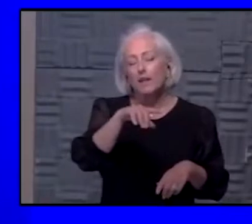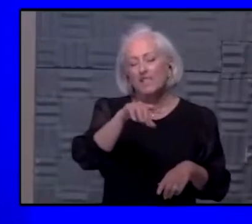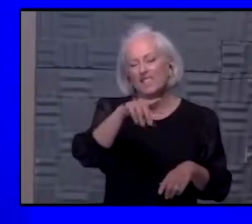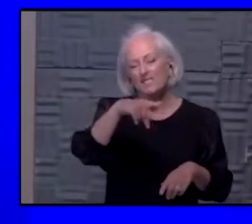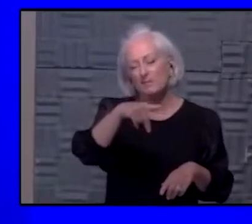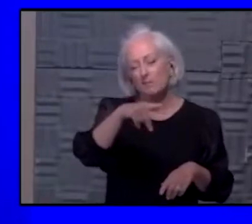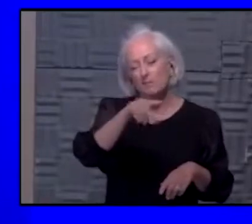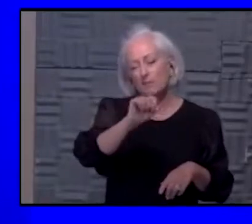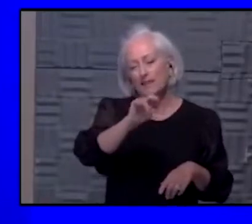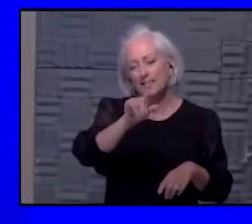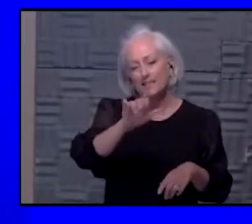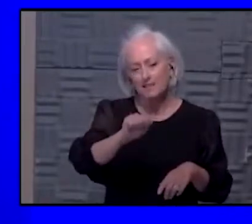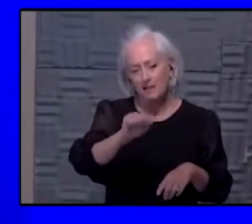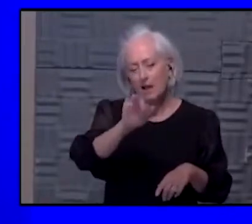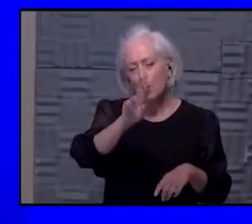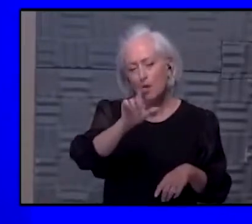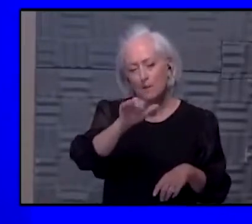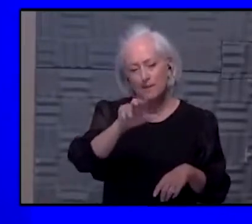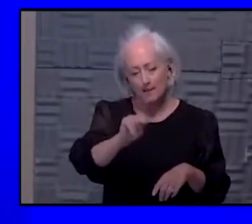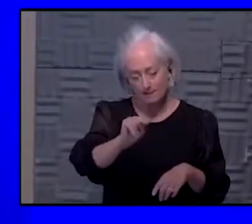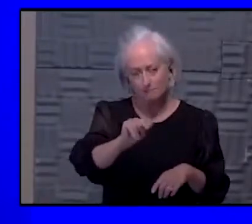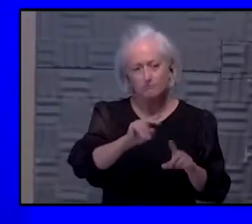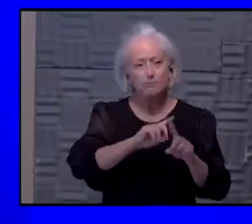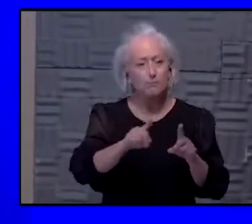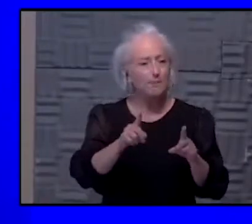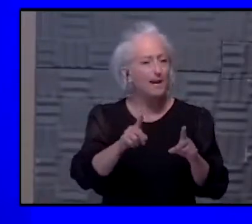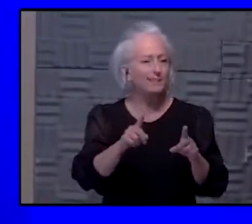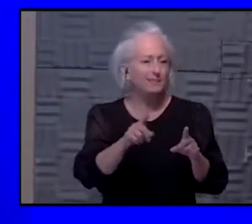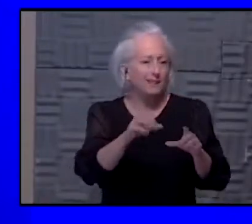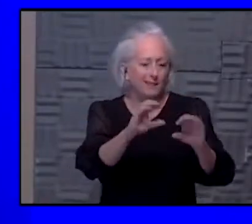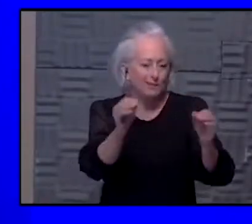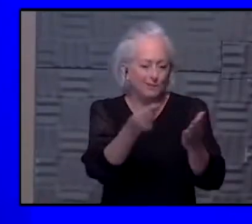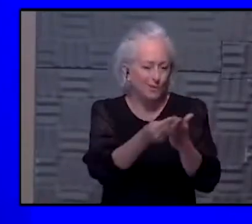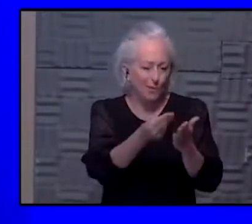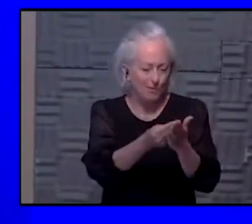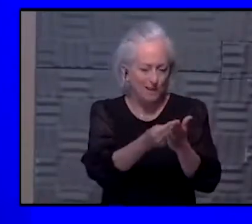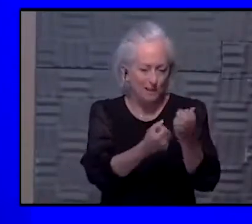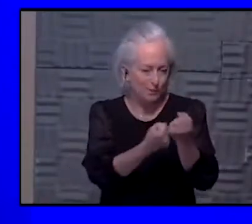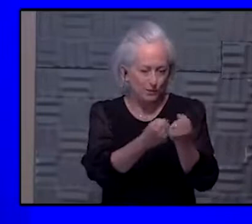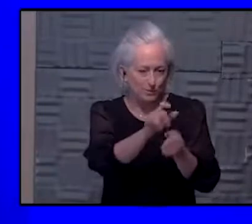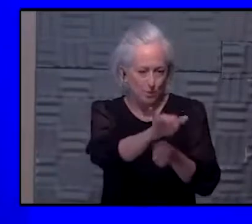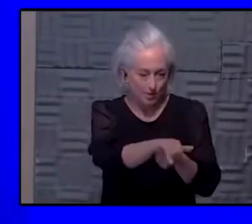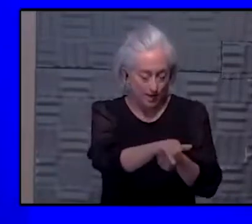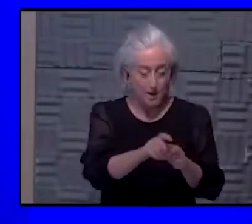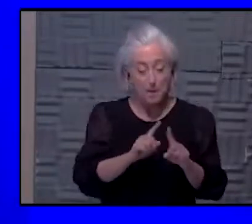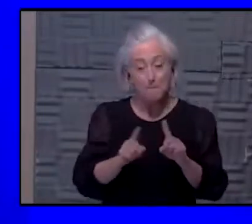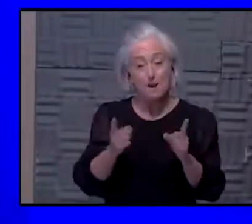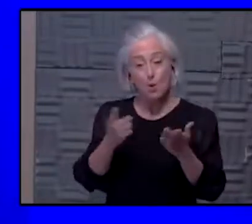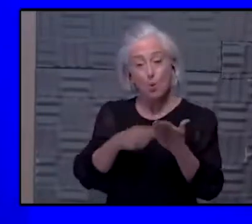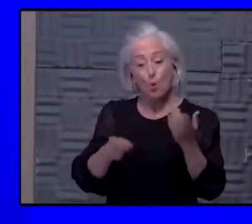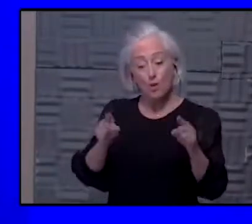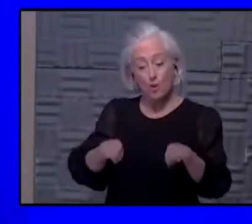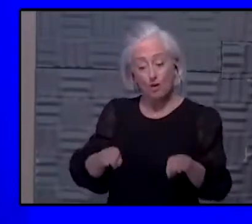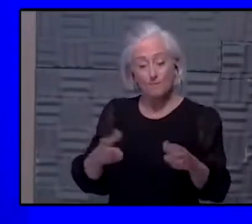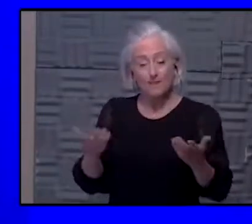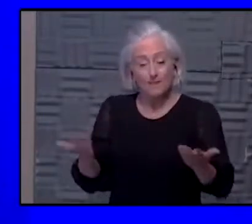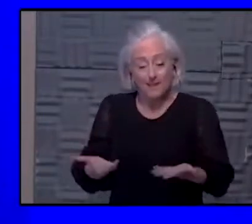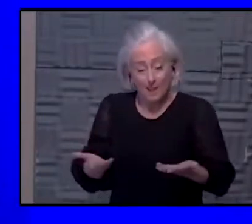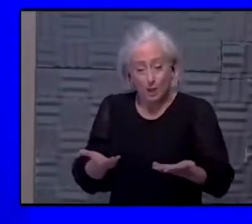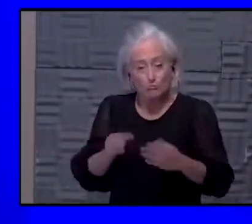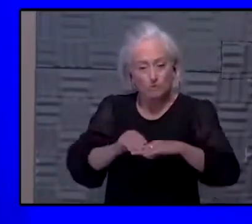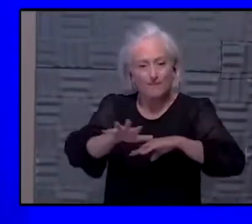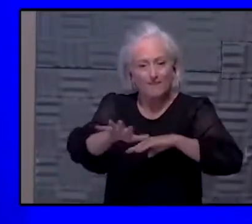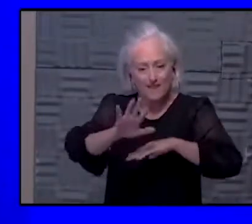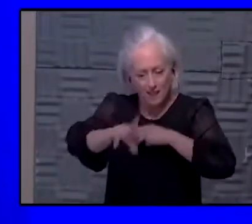not a big need of it, especially in Western countries. So there's just no money. There's no funding for it. But what you have when this pandemic is affecting the whole